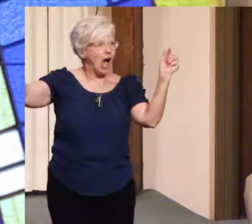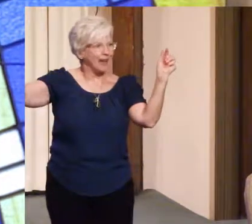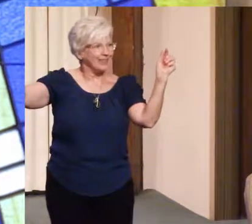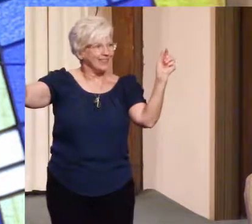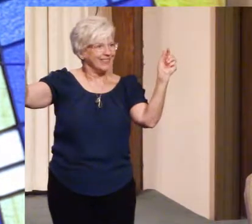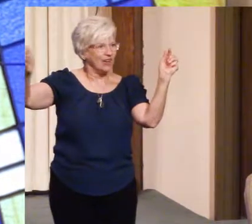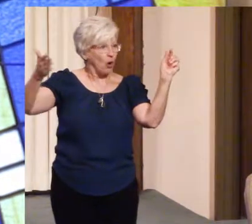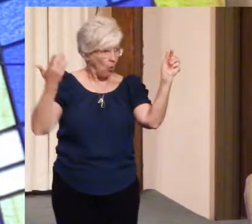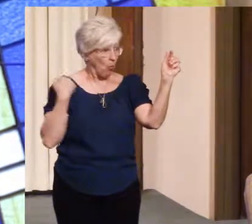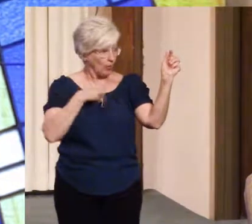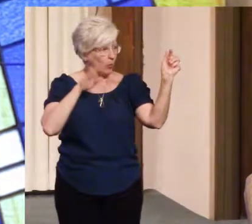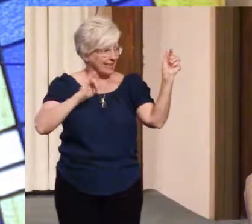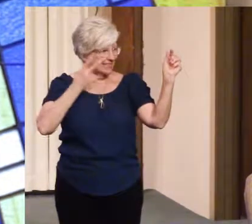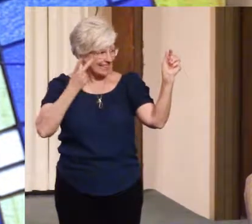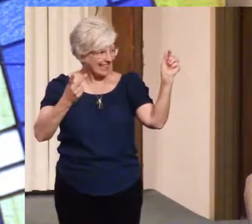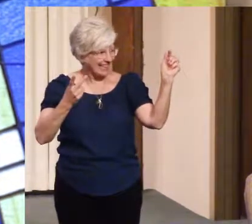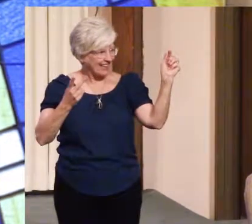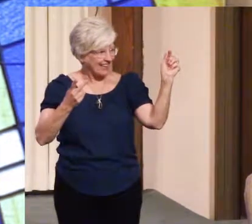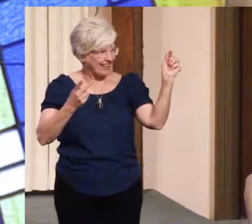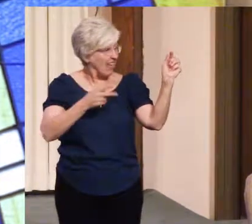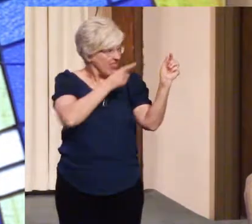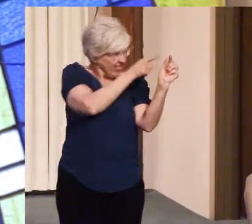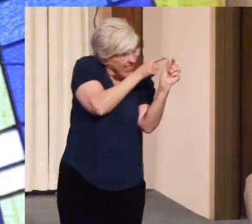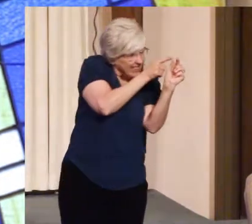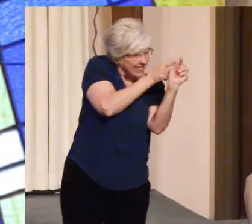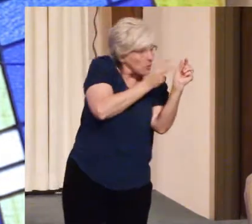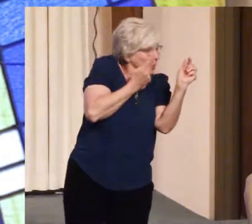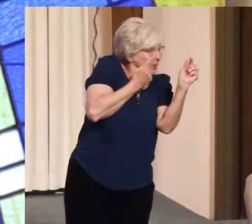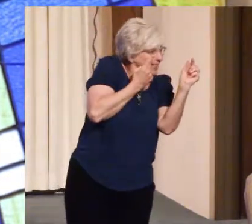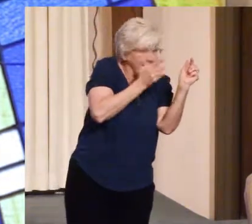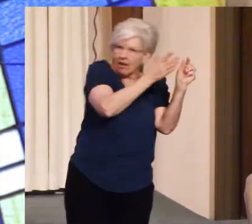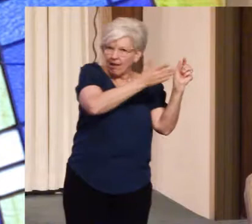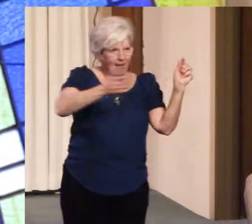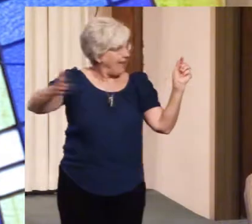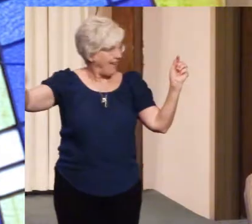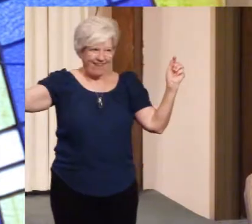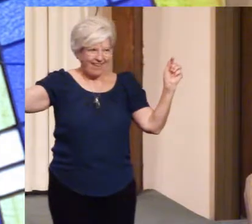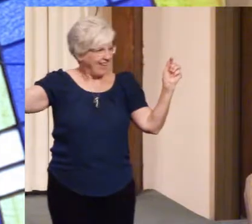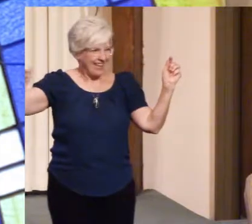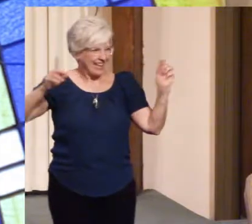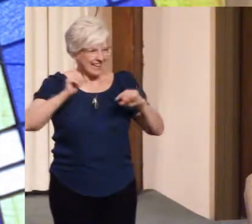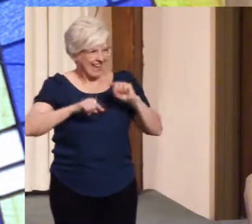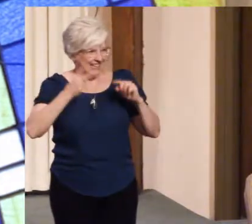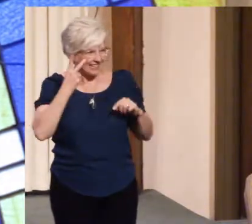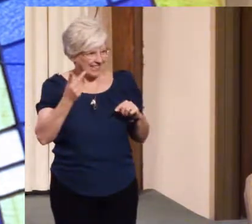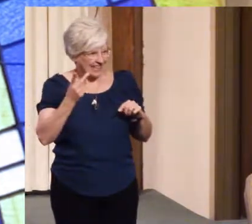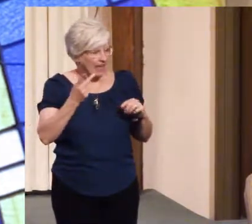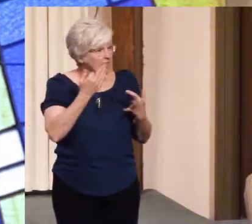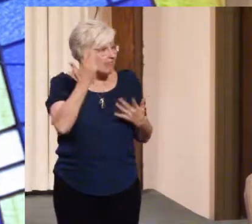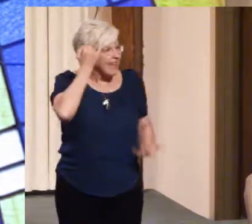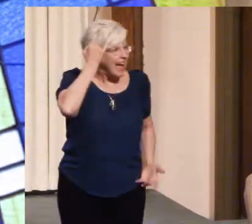And the idea that there is something behind this matrix, some spirit world,